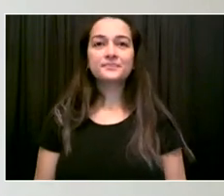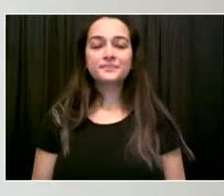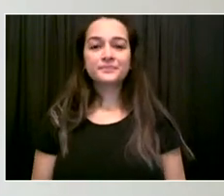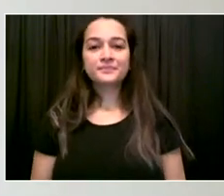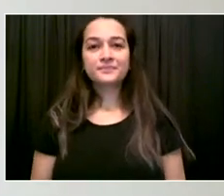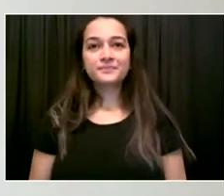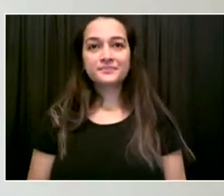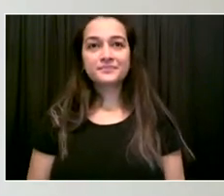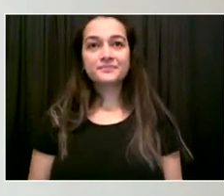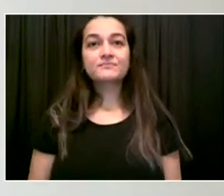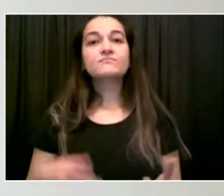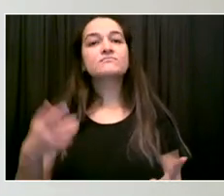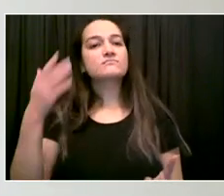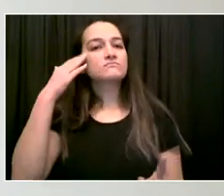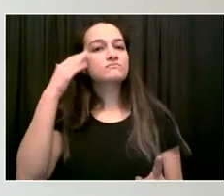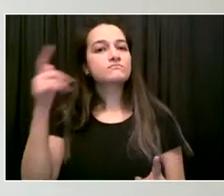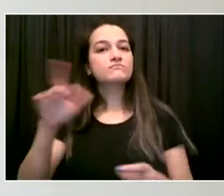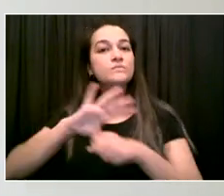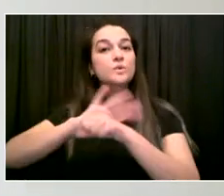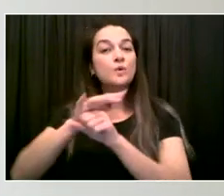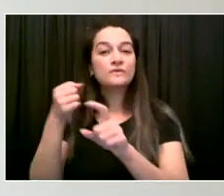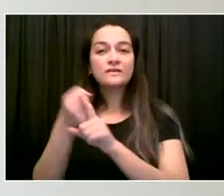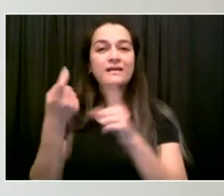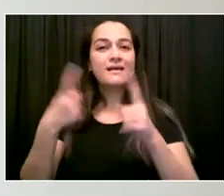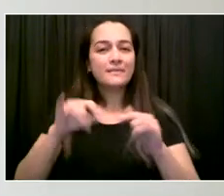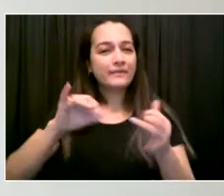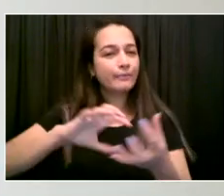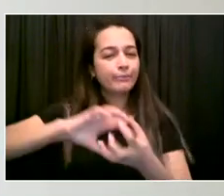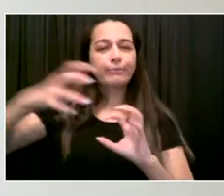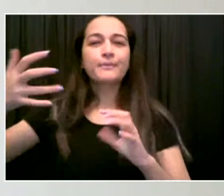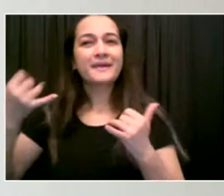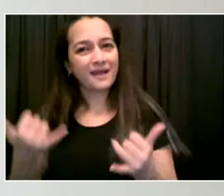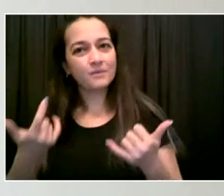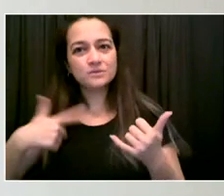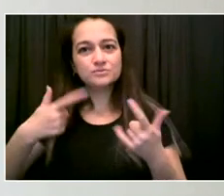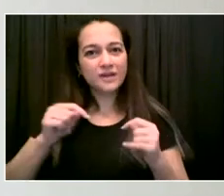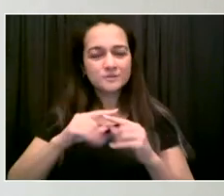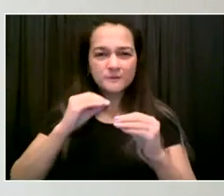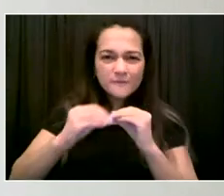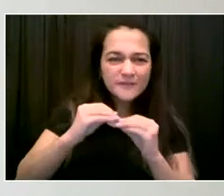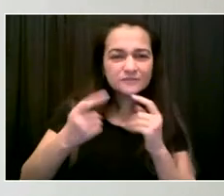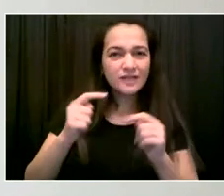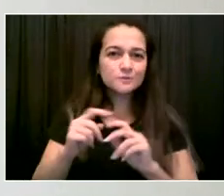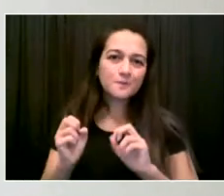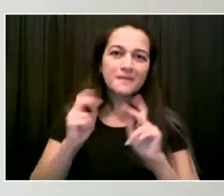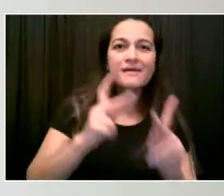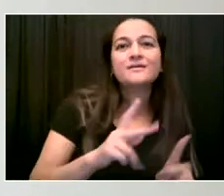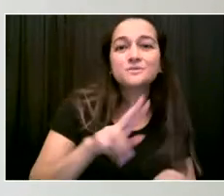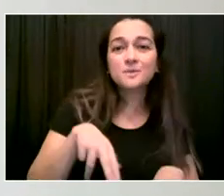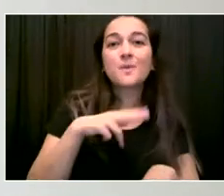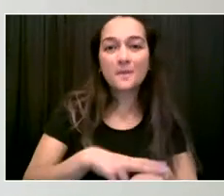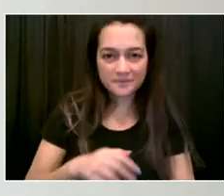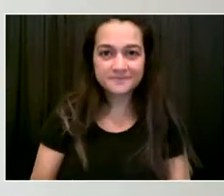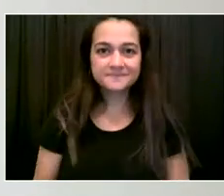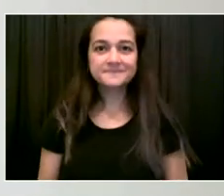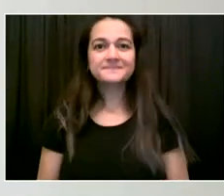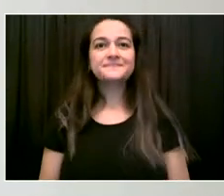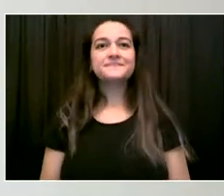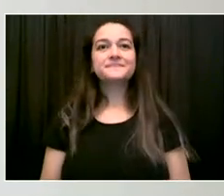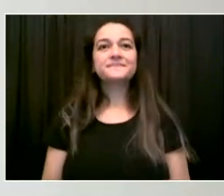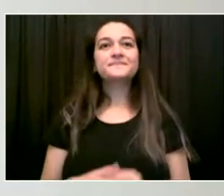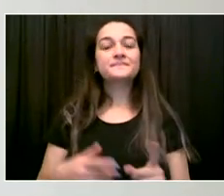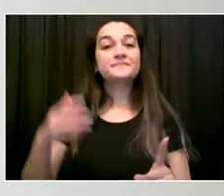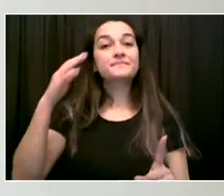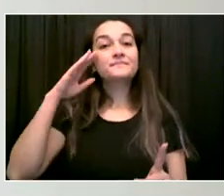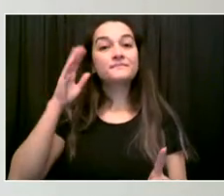streets making it possible for many of us to quarantine at home. Many of the same workers who have family members died in the epicenters,